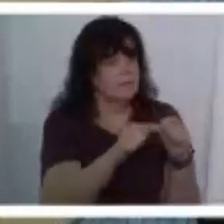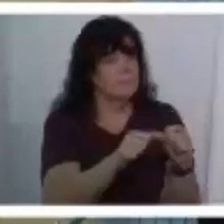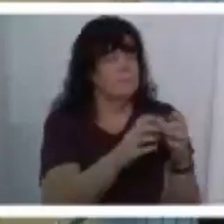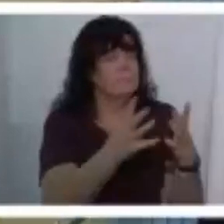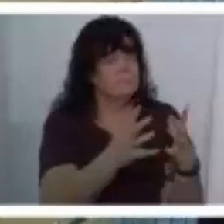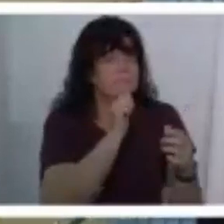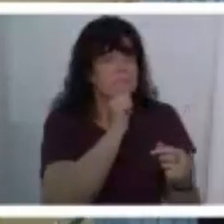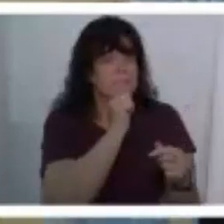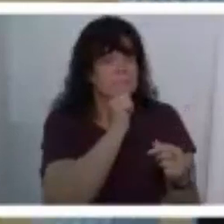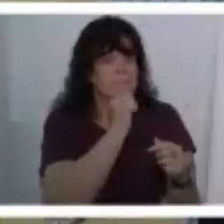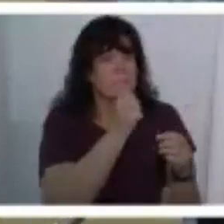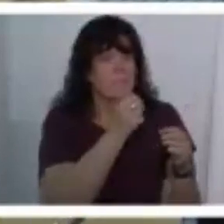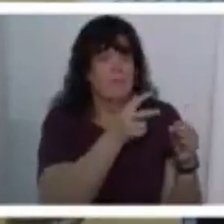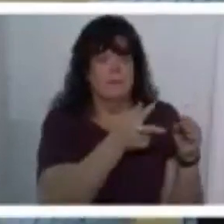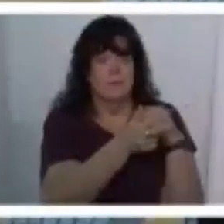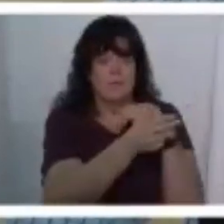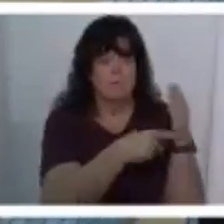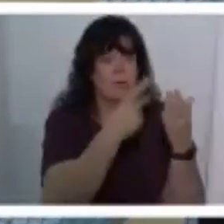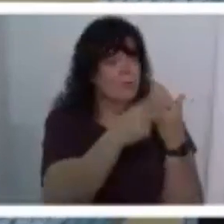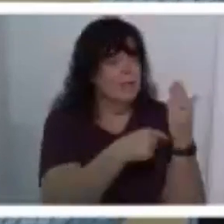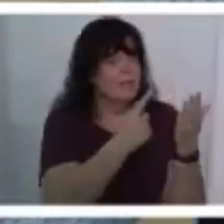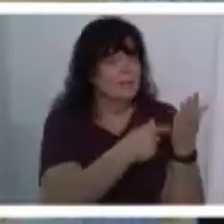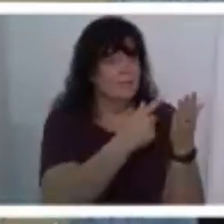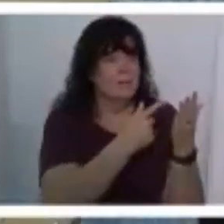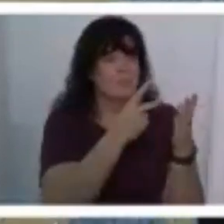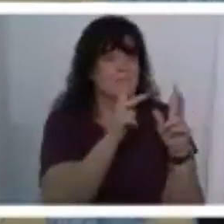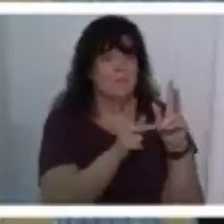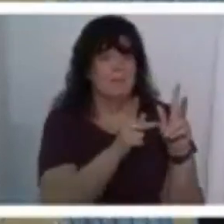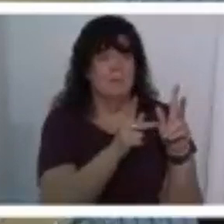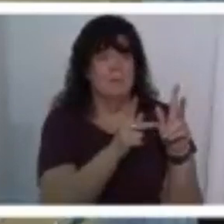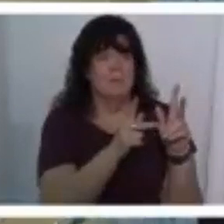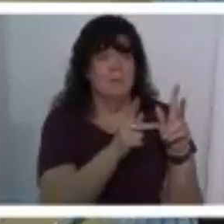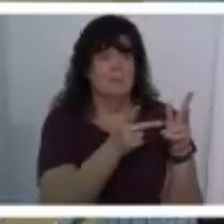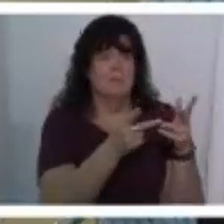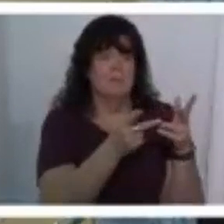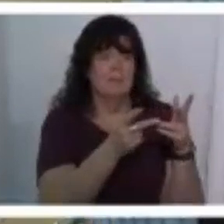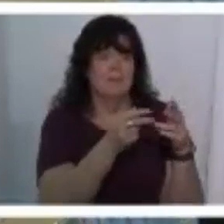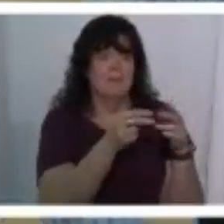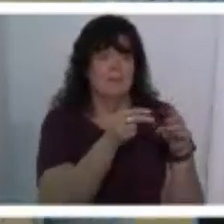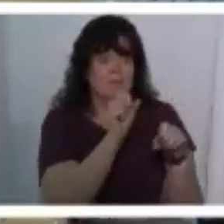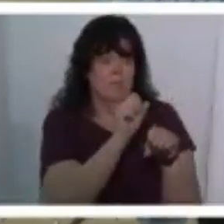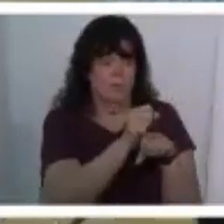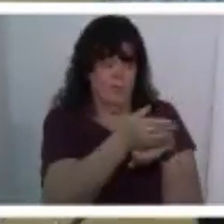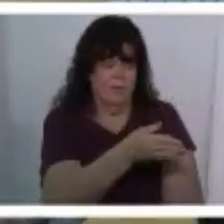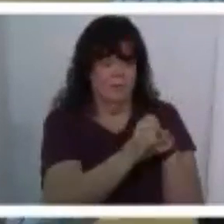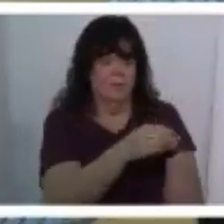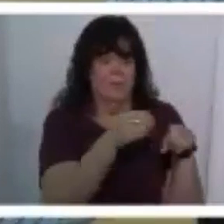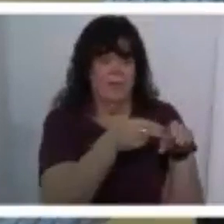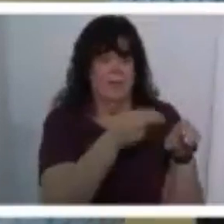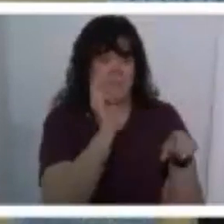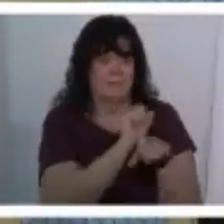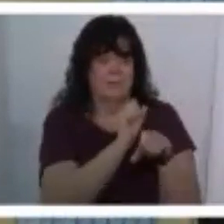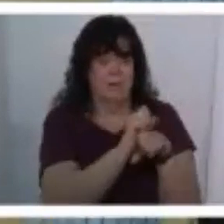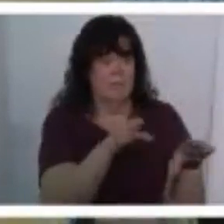occasionally cut programs and people are programs so people lost their jobs people who were doing a good